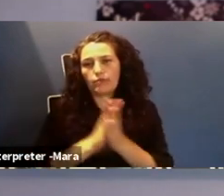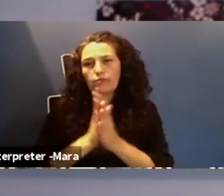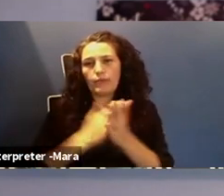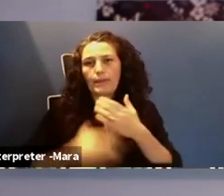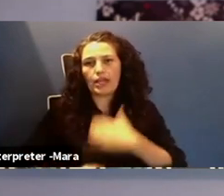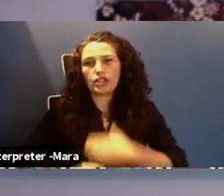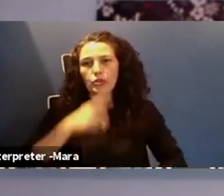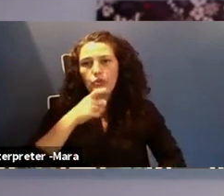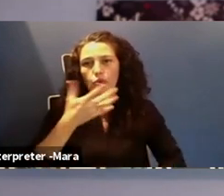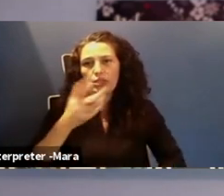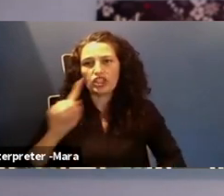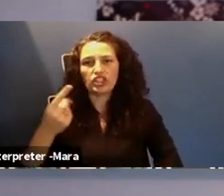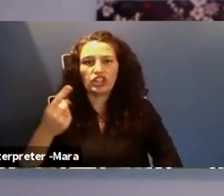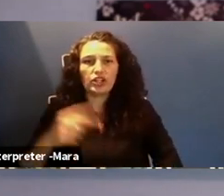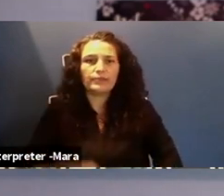to go first for this one.